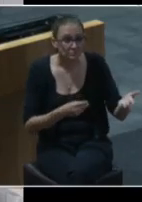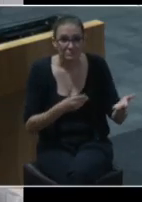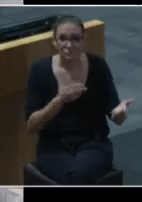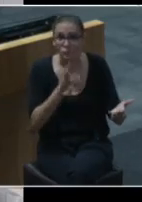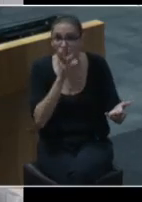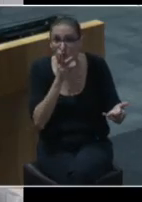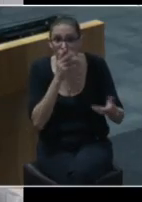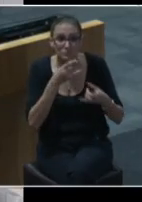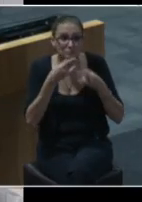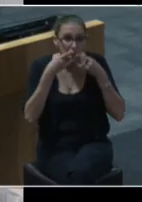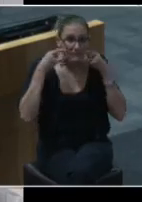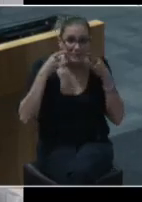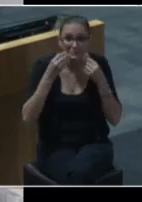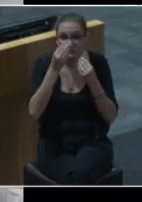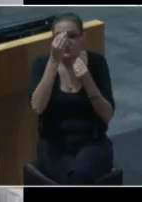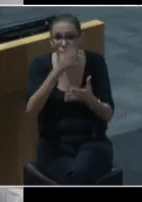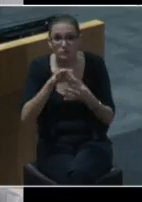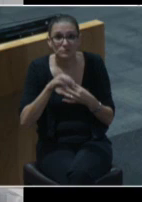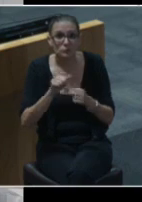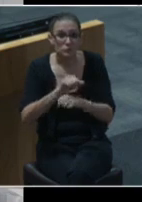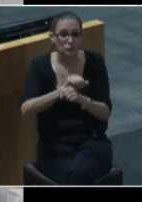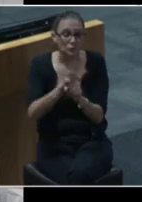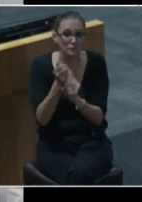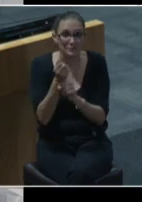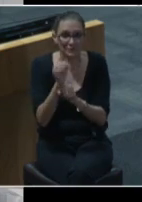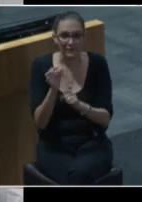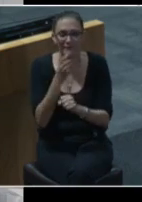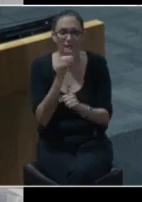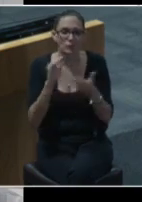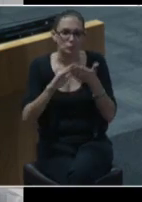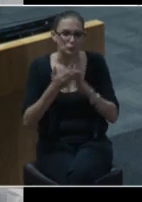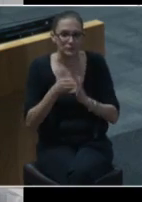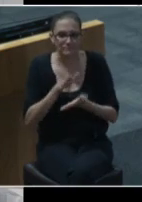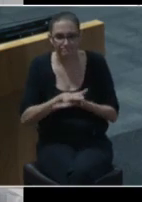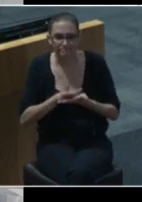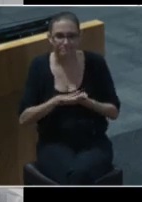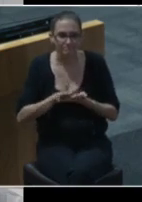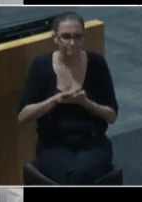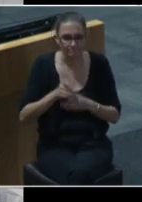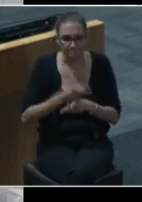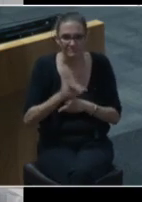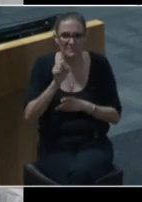information about covid 19 and community hygiene supplies